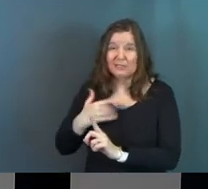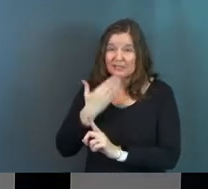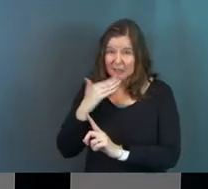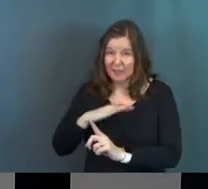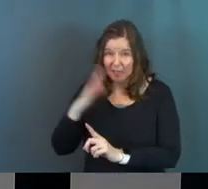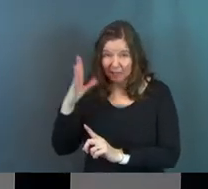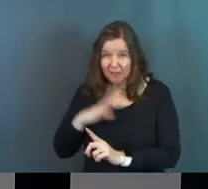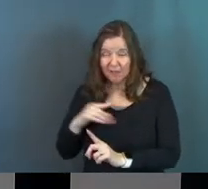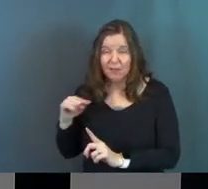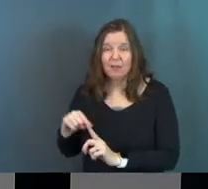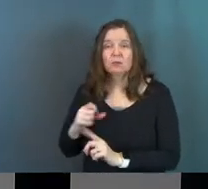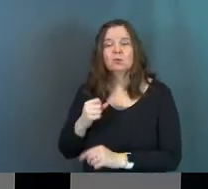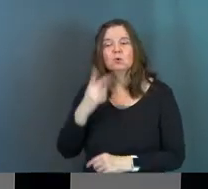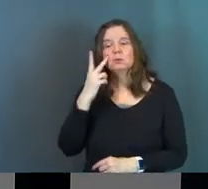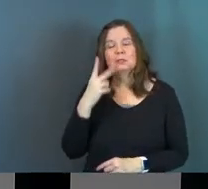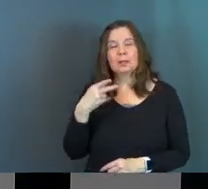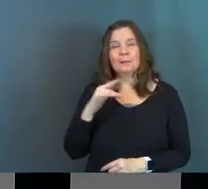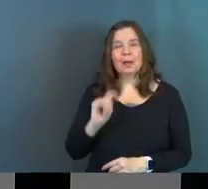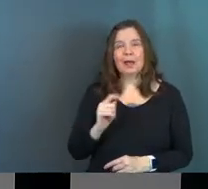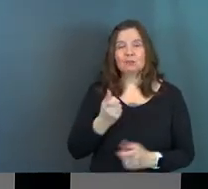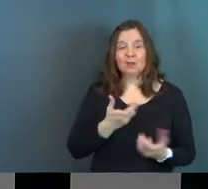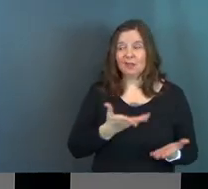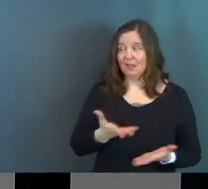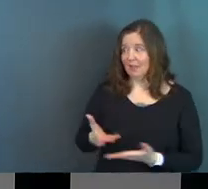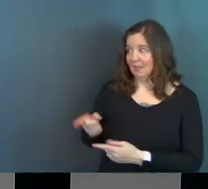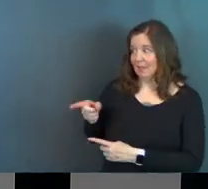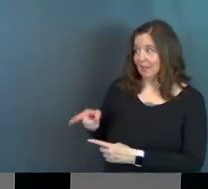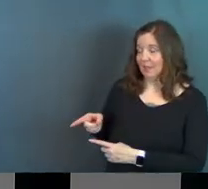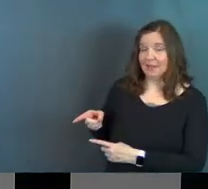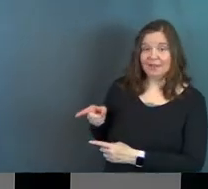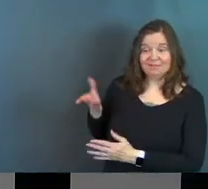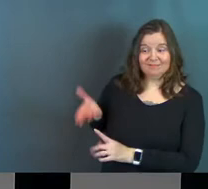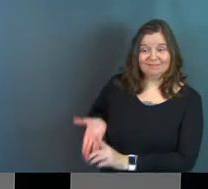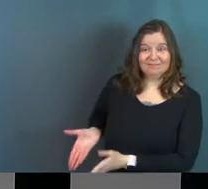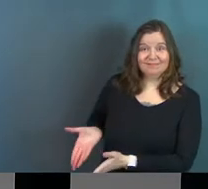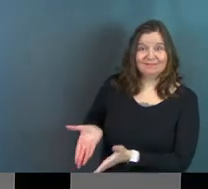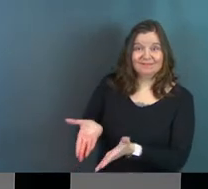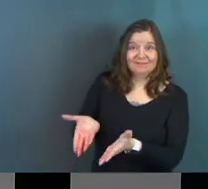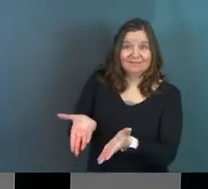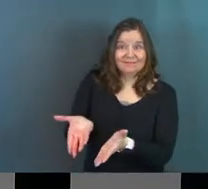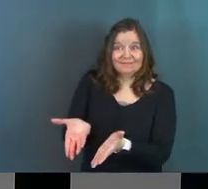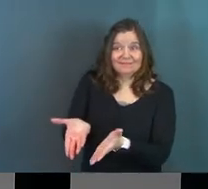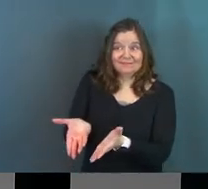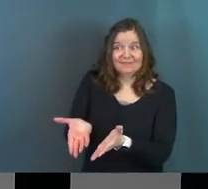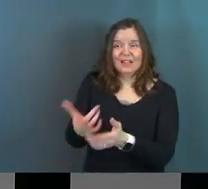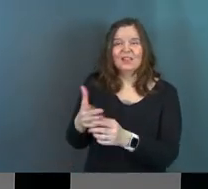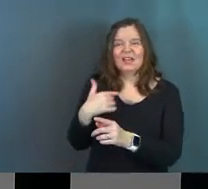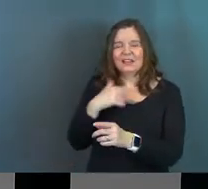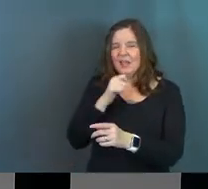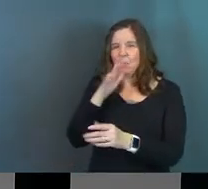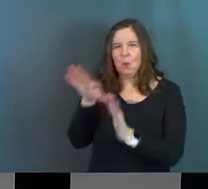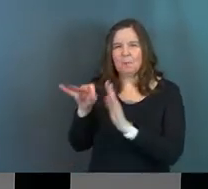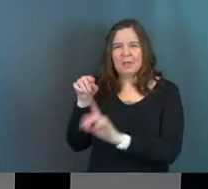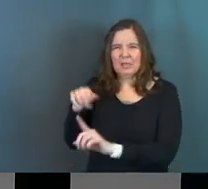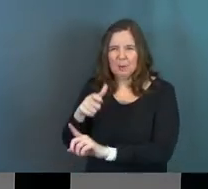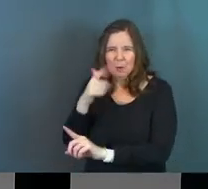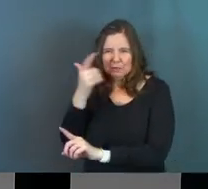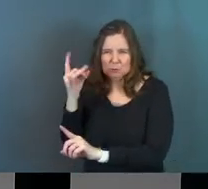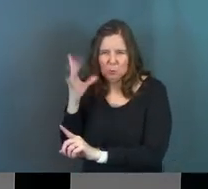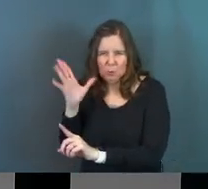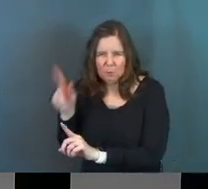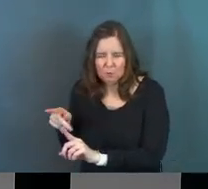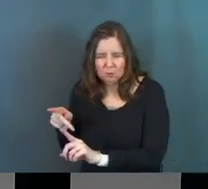as a bad dude. And so you see Pilate kind of try to get in this sneaky thing of like, here, I'll, I'll get them to get me out of this situation.